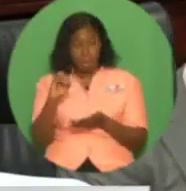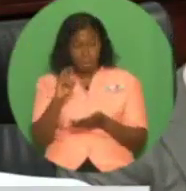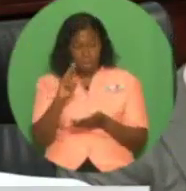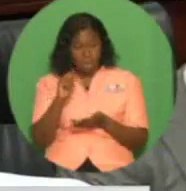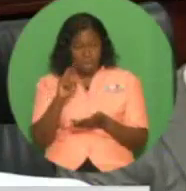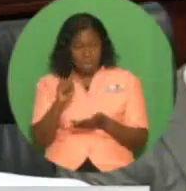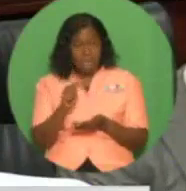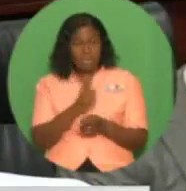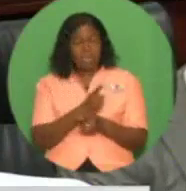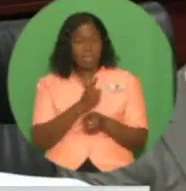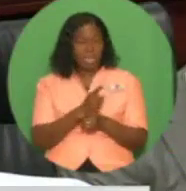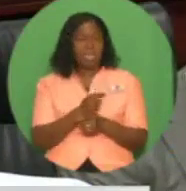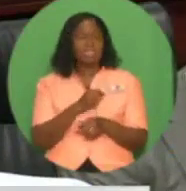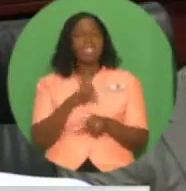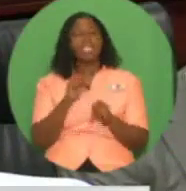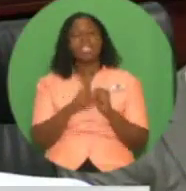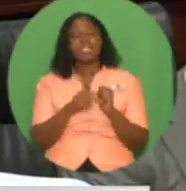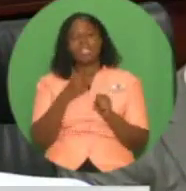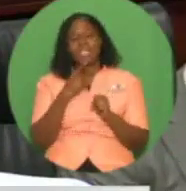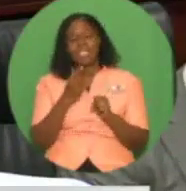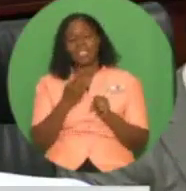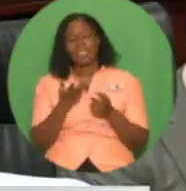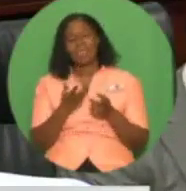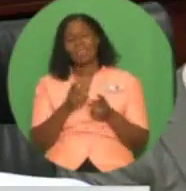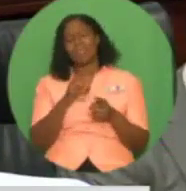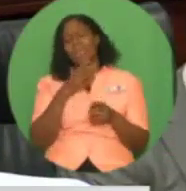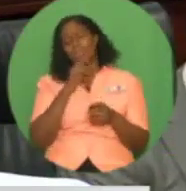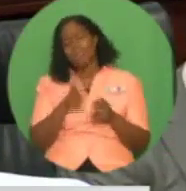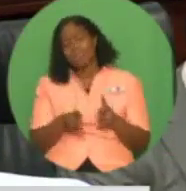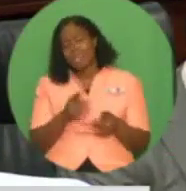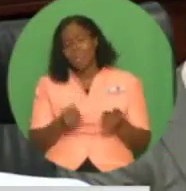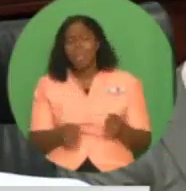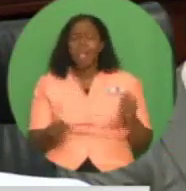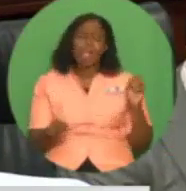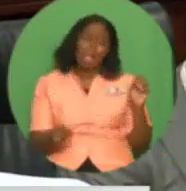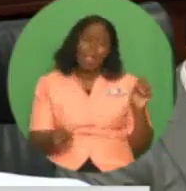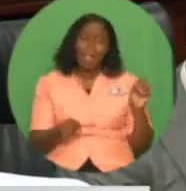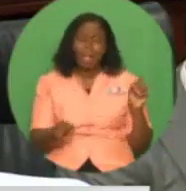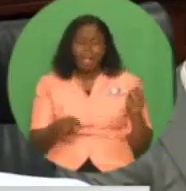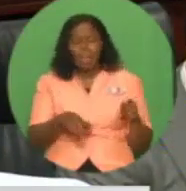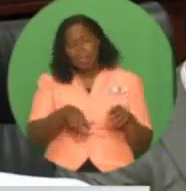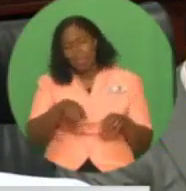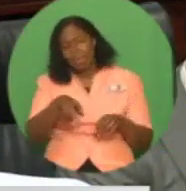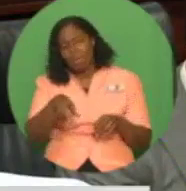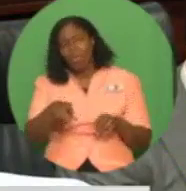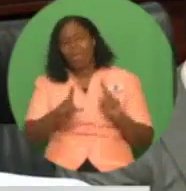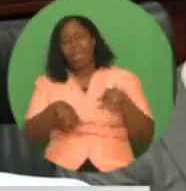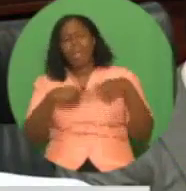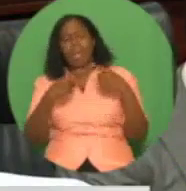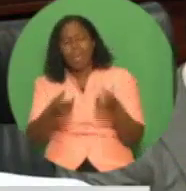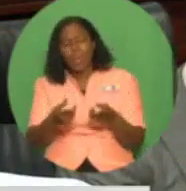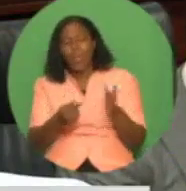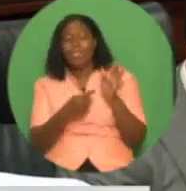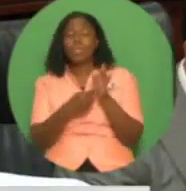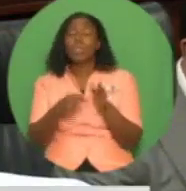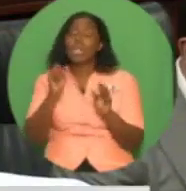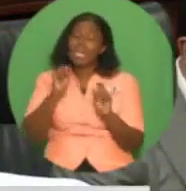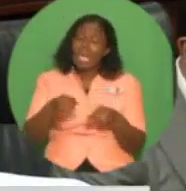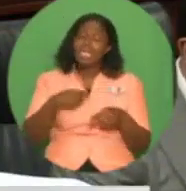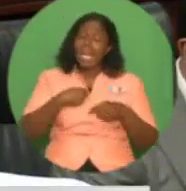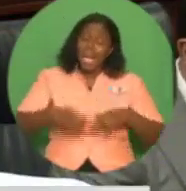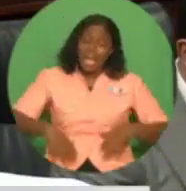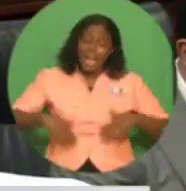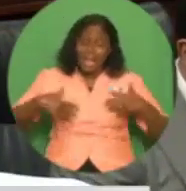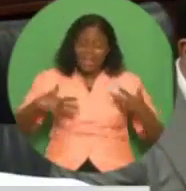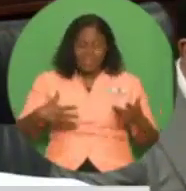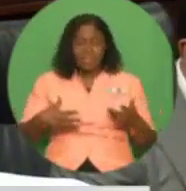avoid them having to visit the offices of the Ministry of Social Development to prove that they are alive. A debit card system